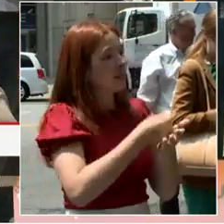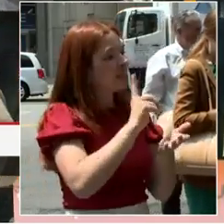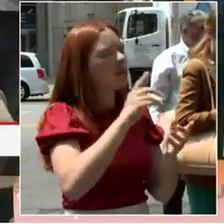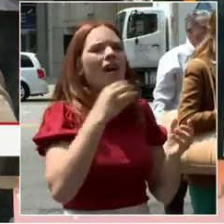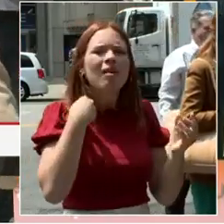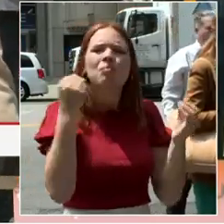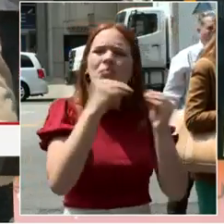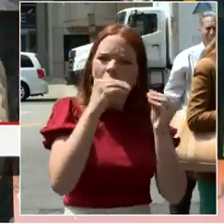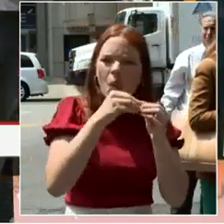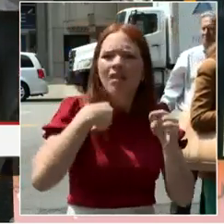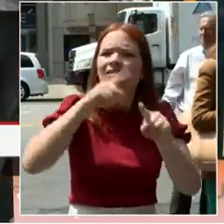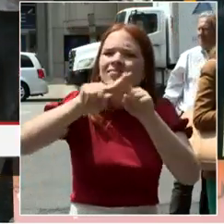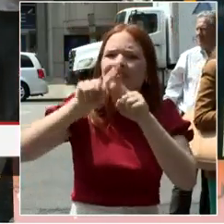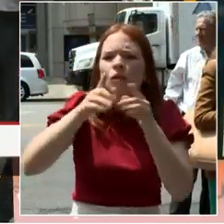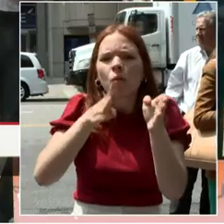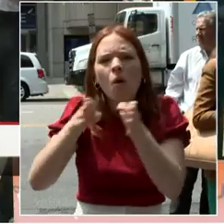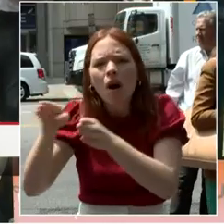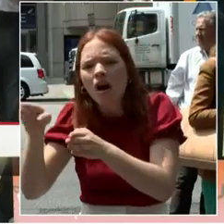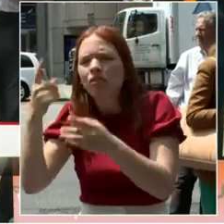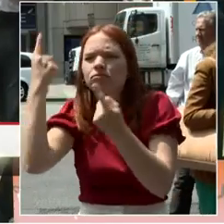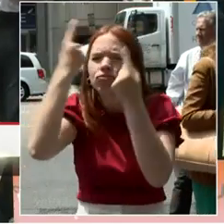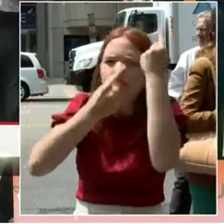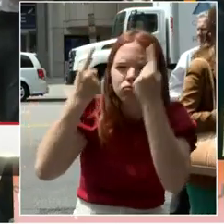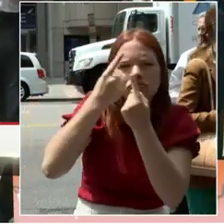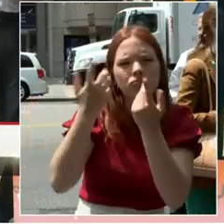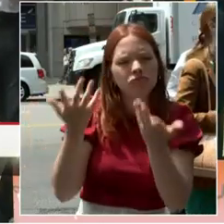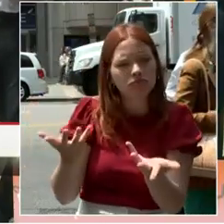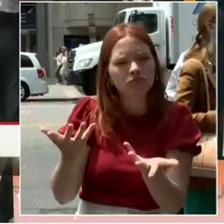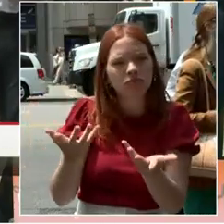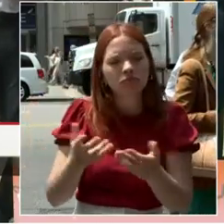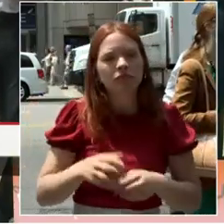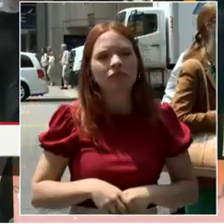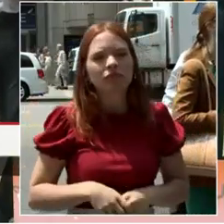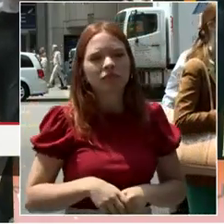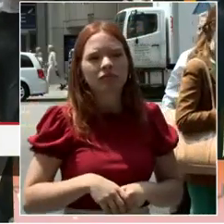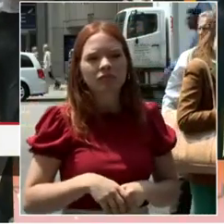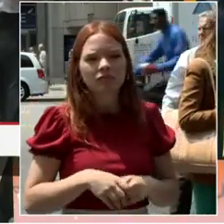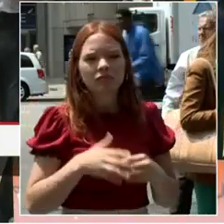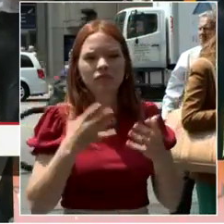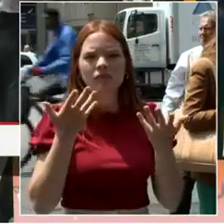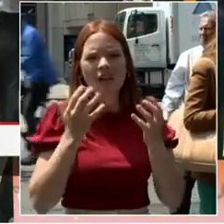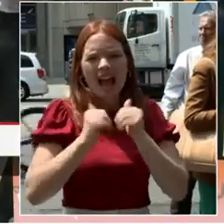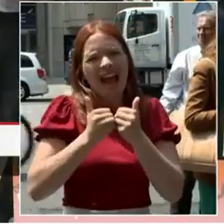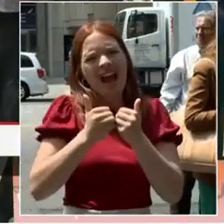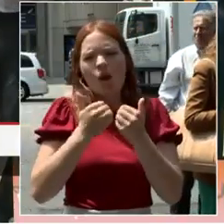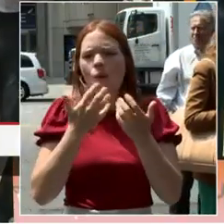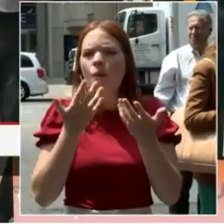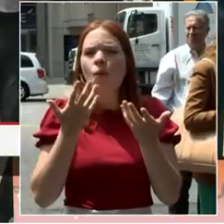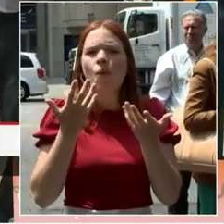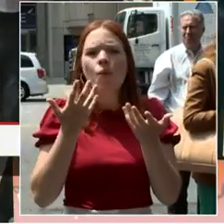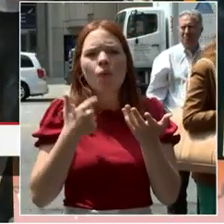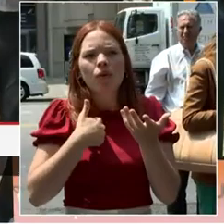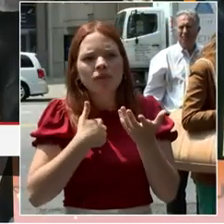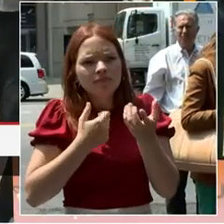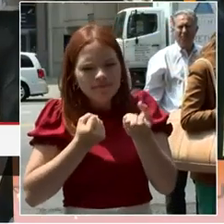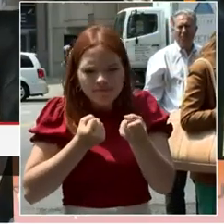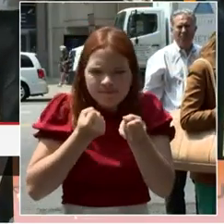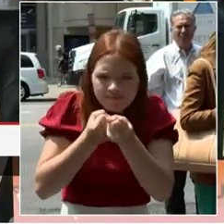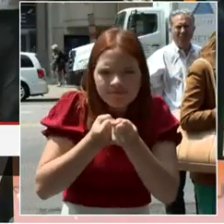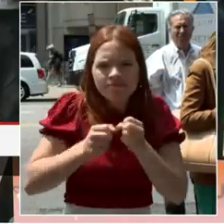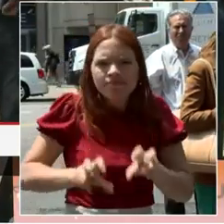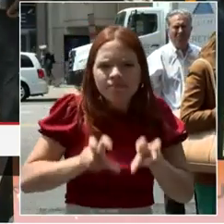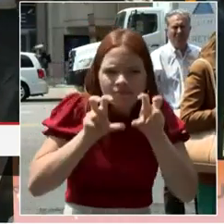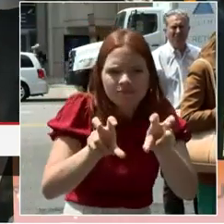a return on investment for our investors, for our payers into this fund.